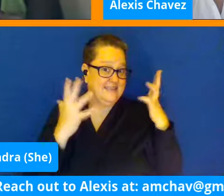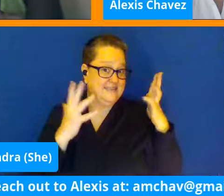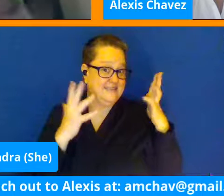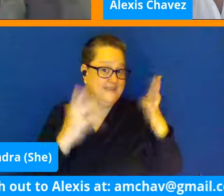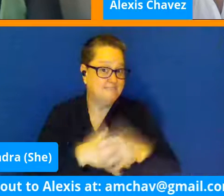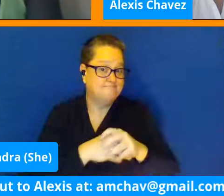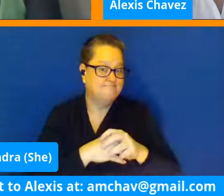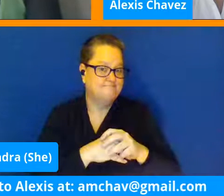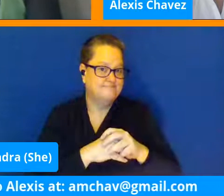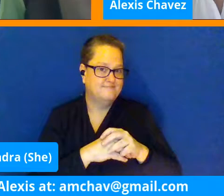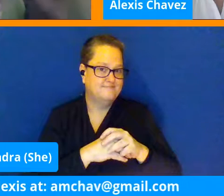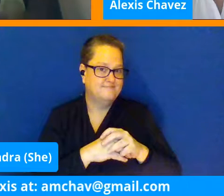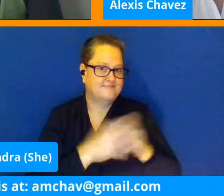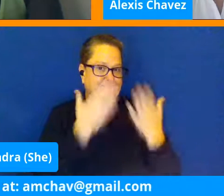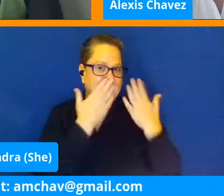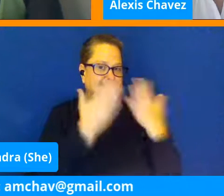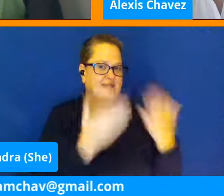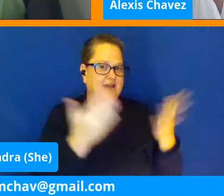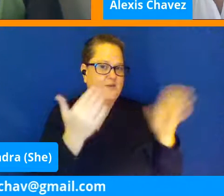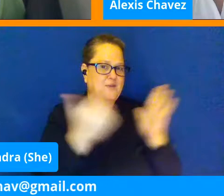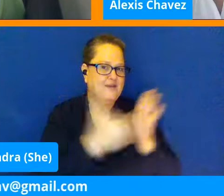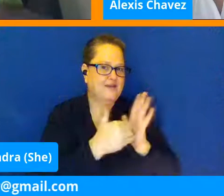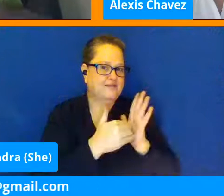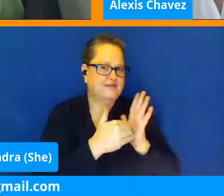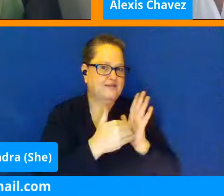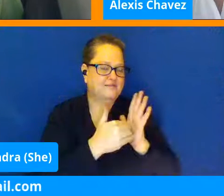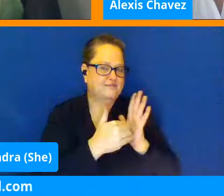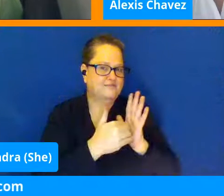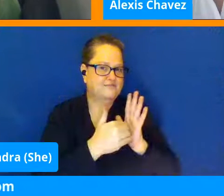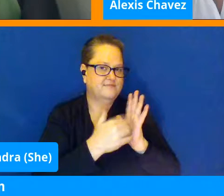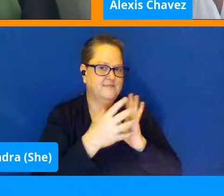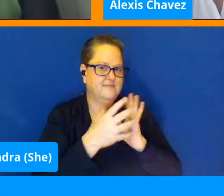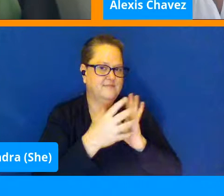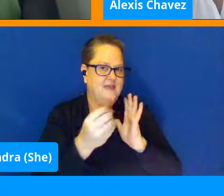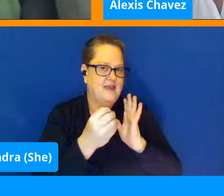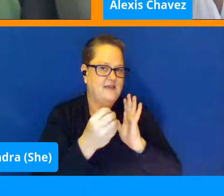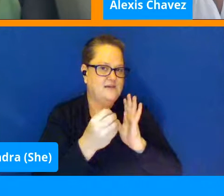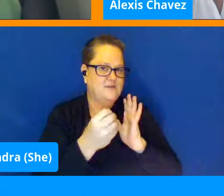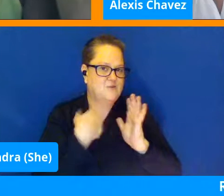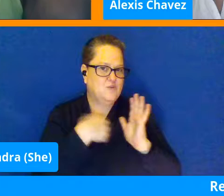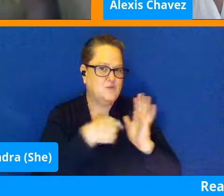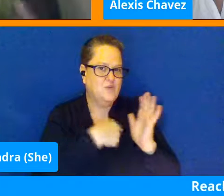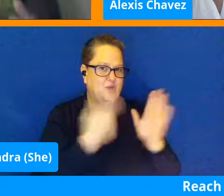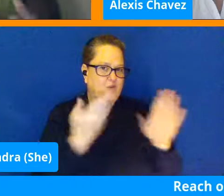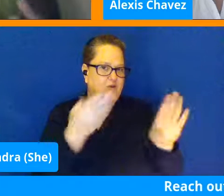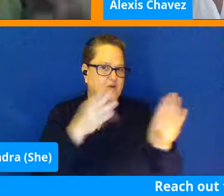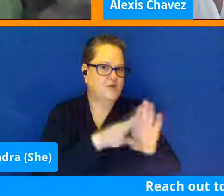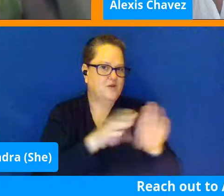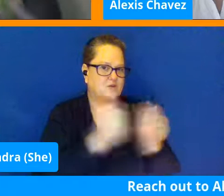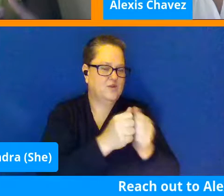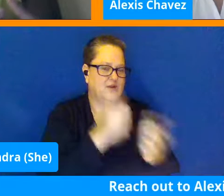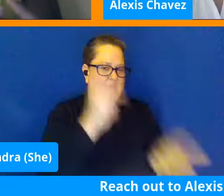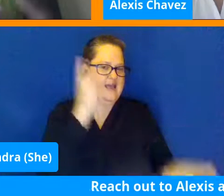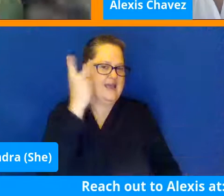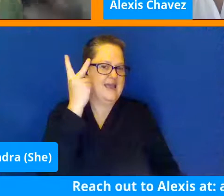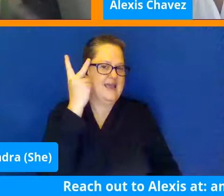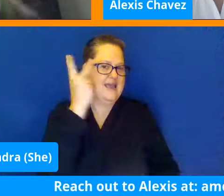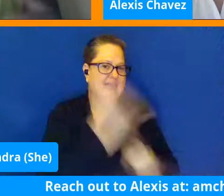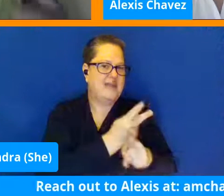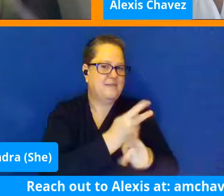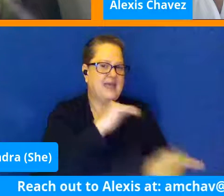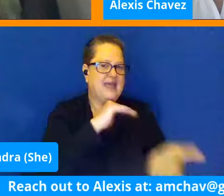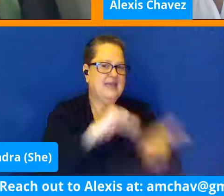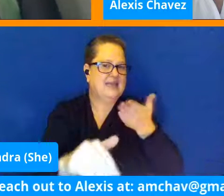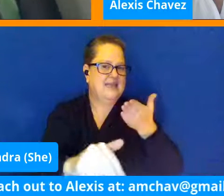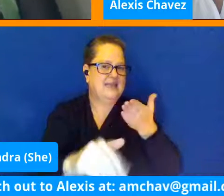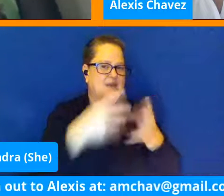So thank y'all again. Um, and we will close with keeping it clean, clear and